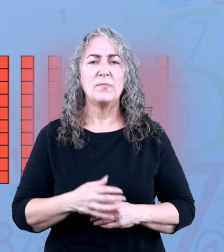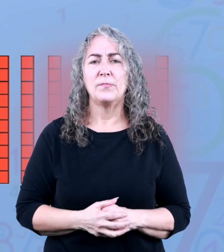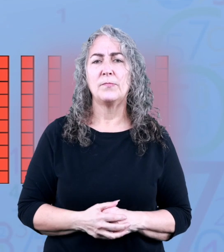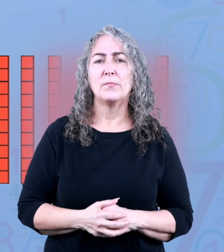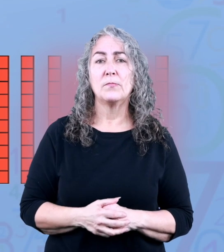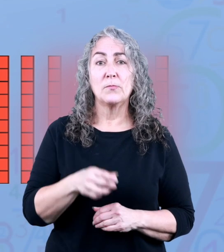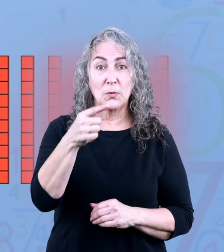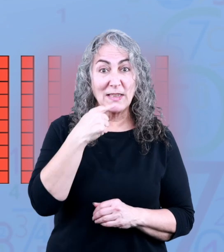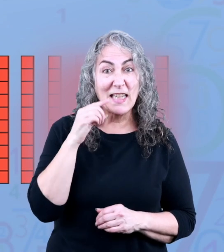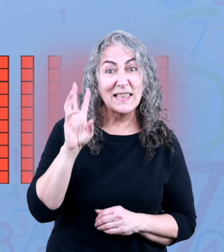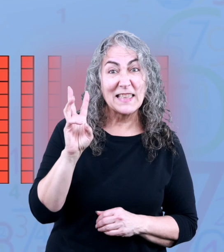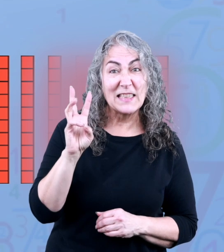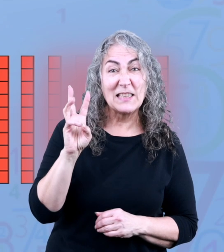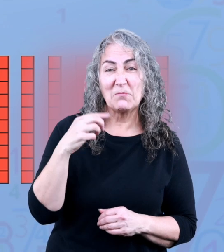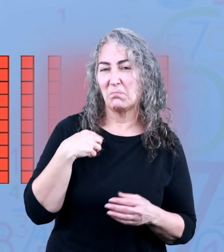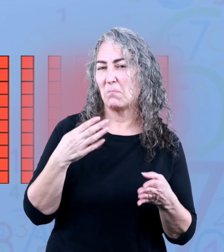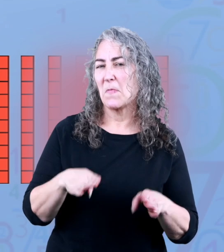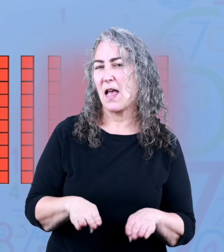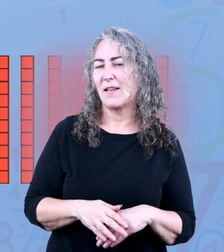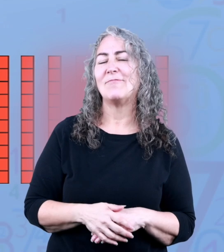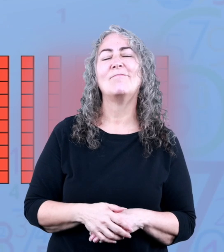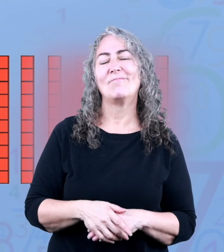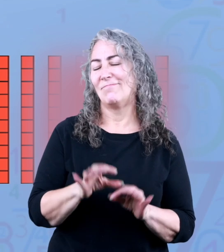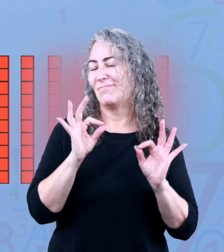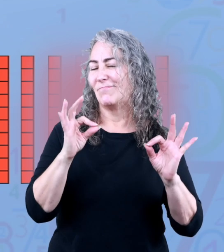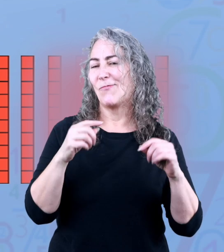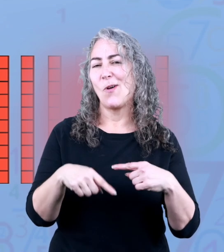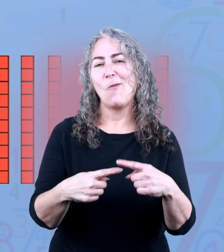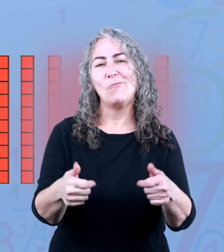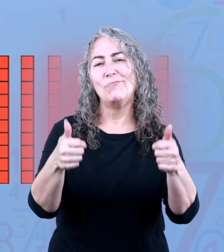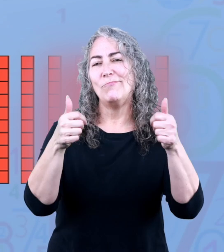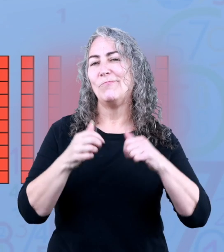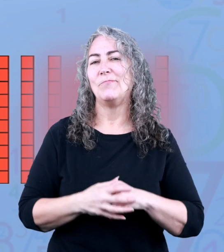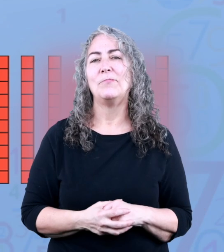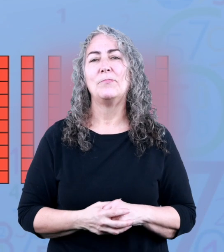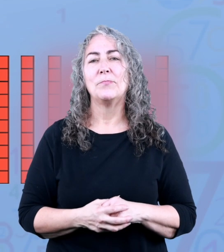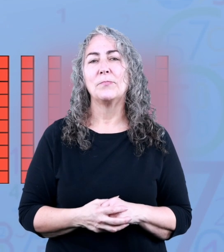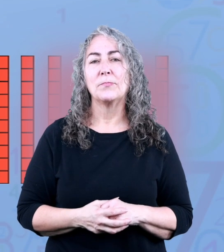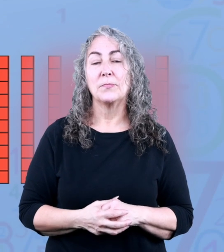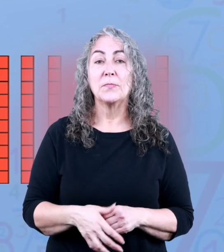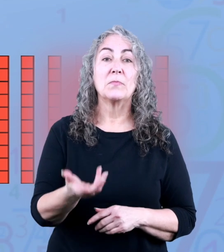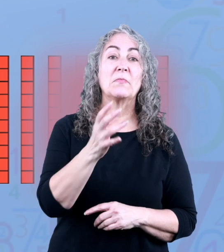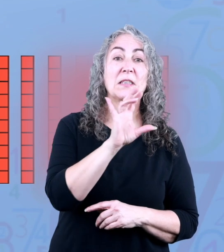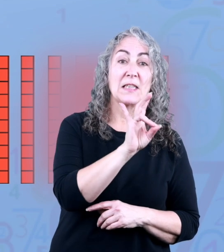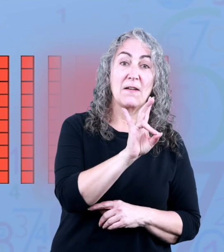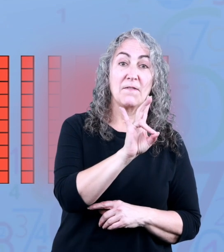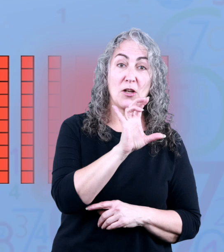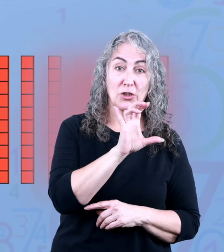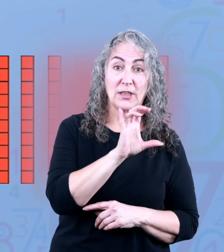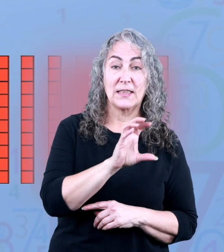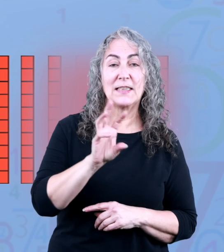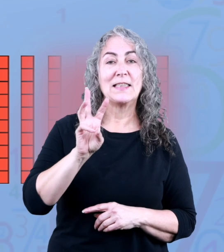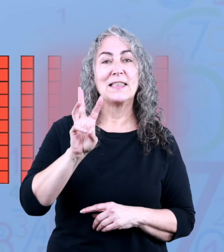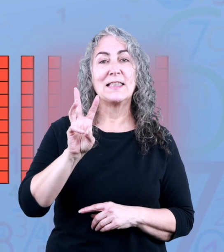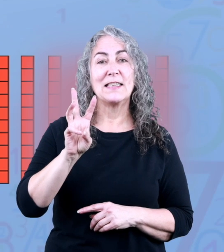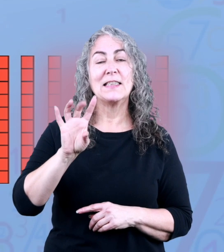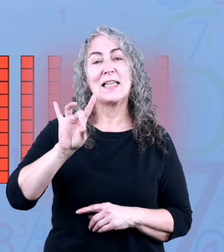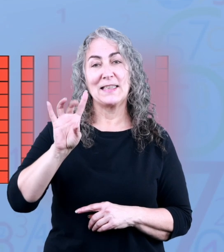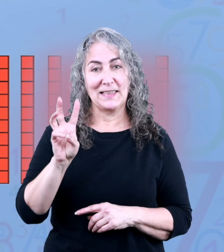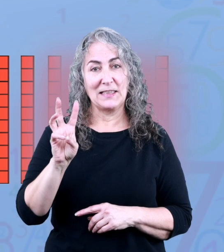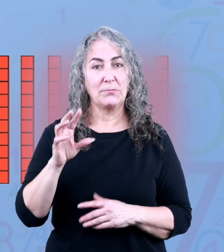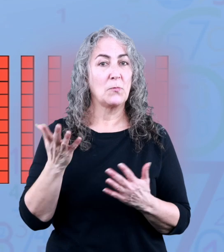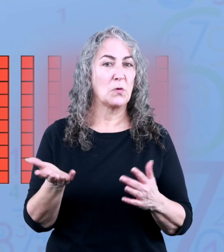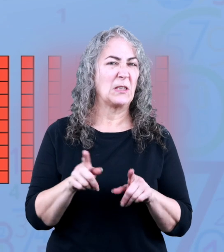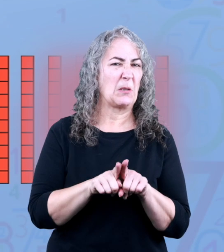i bet you said six you're on a roll seven hundred and eighty six is the